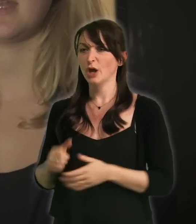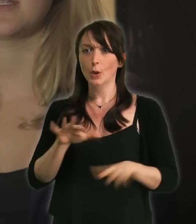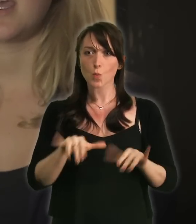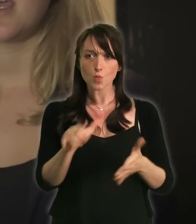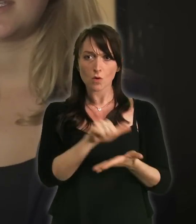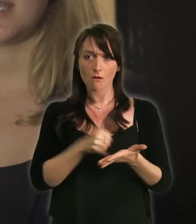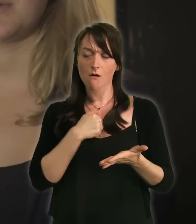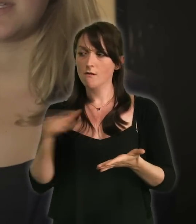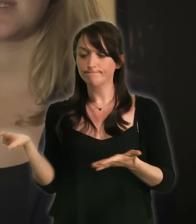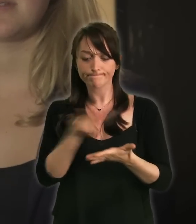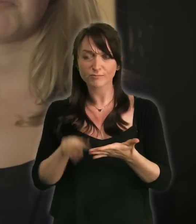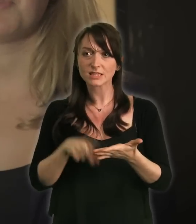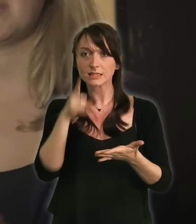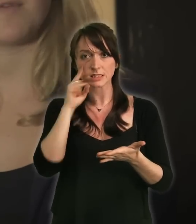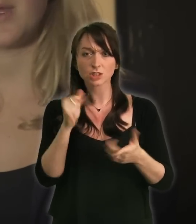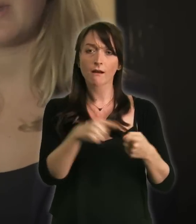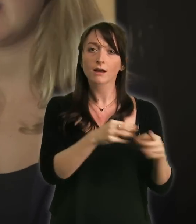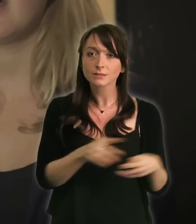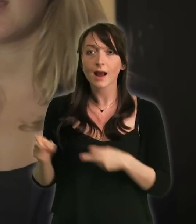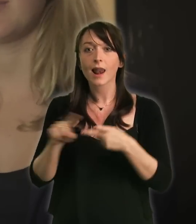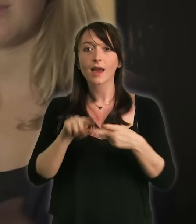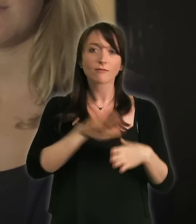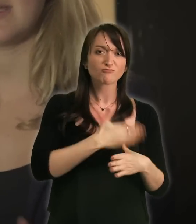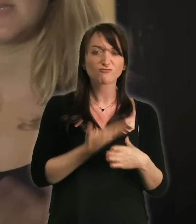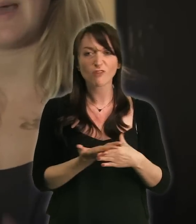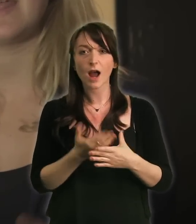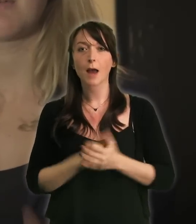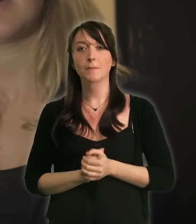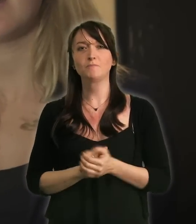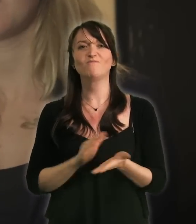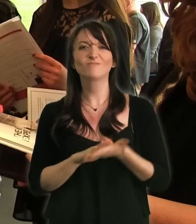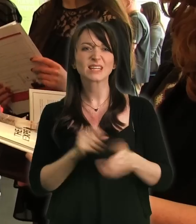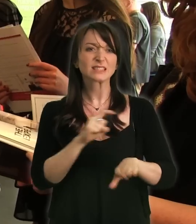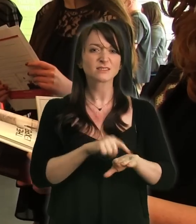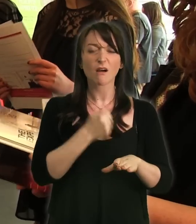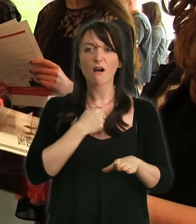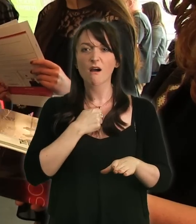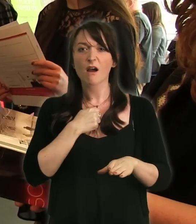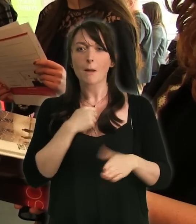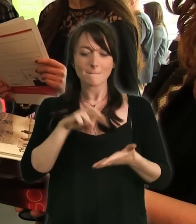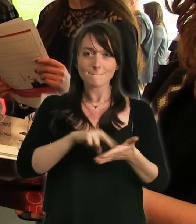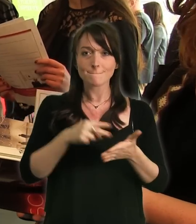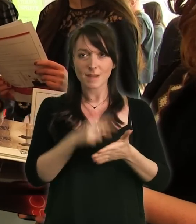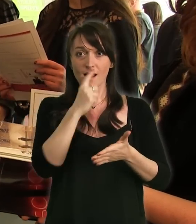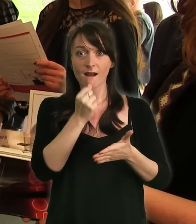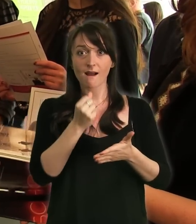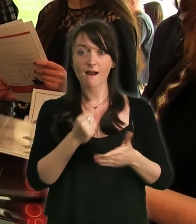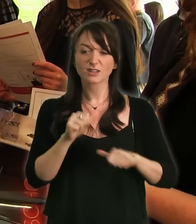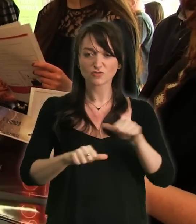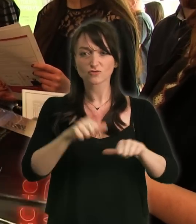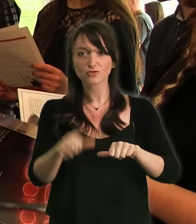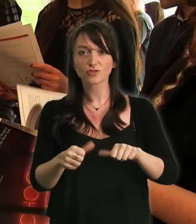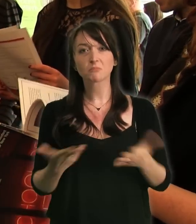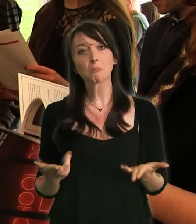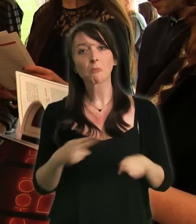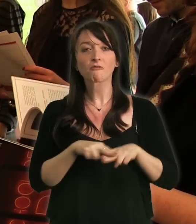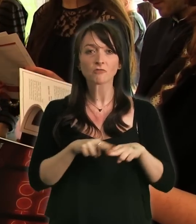and she will just read over my work I can go over like spelling, grammar or things I kind of get like a bit stuck on and that means I can